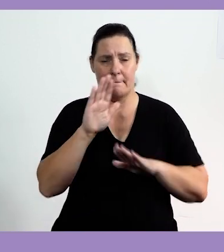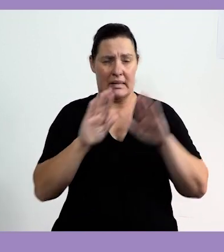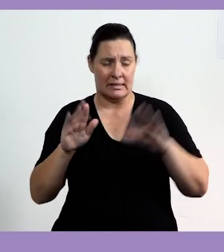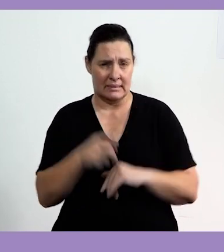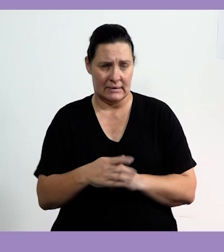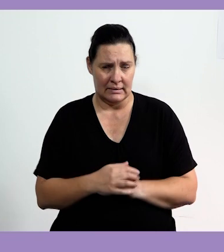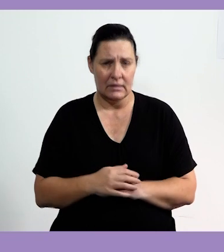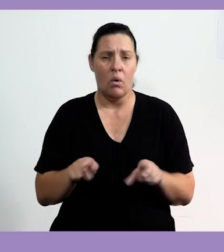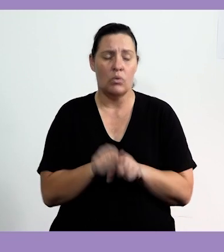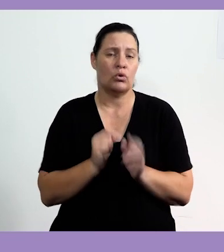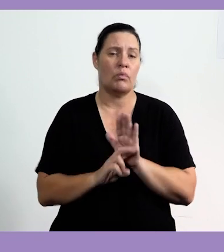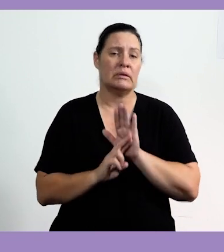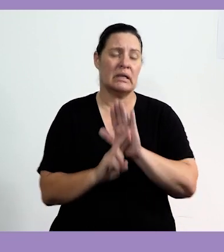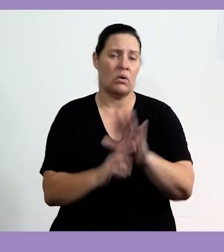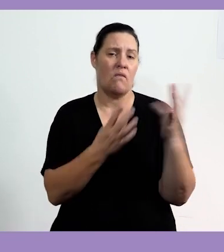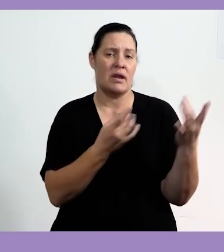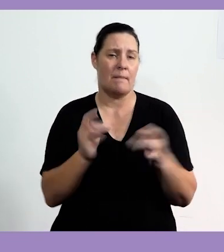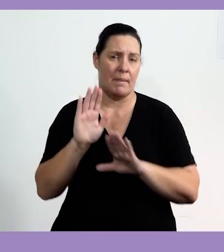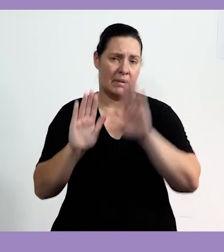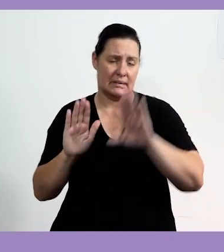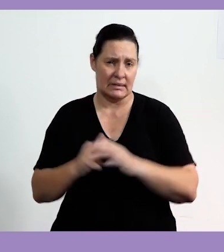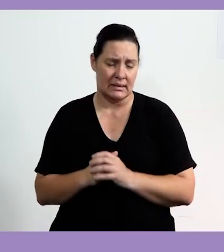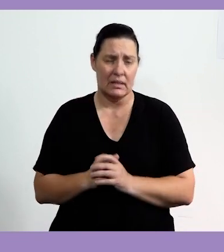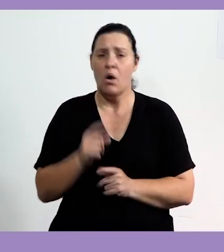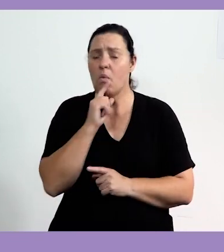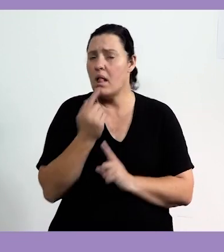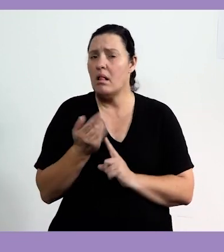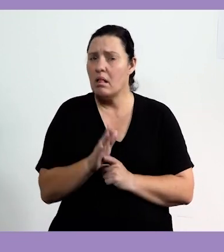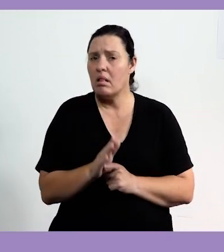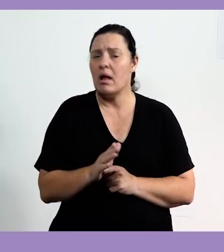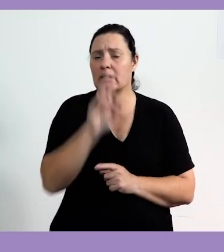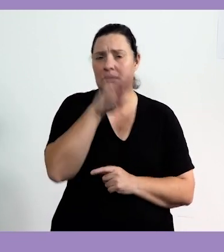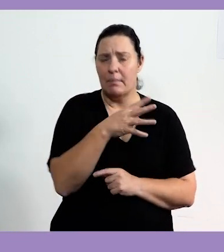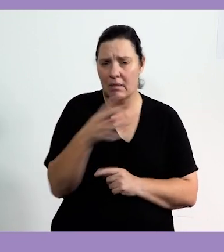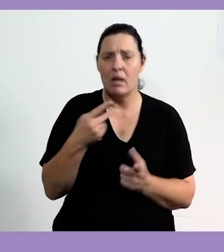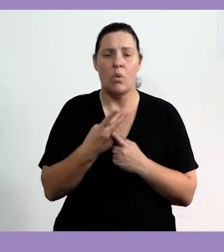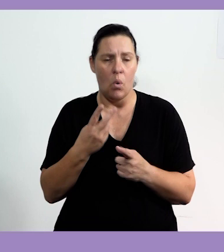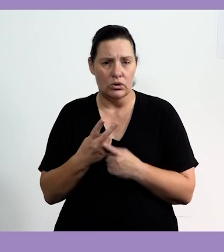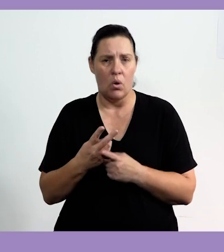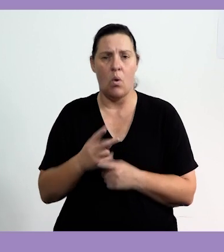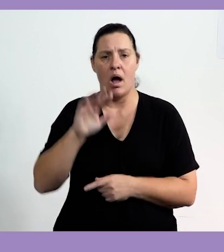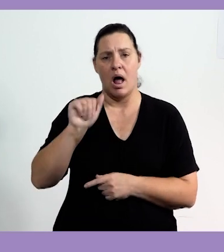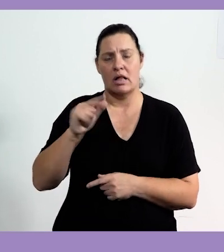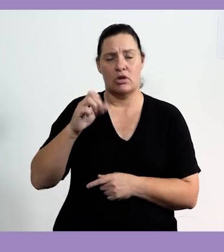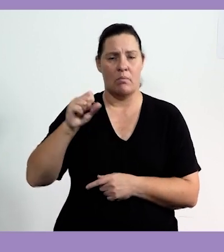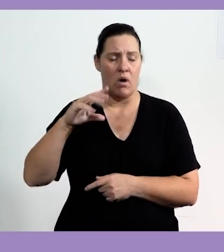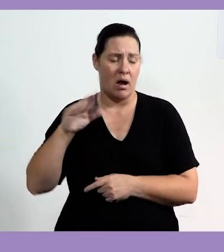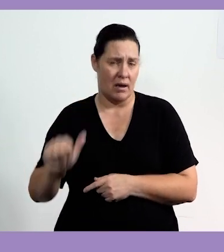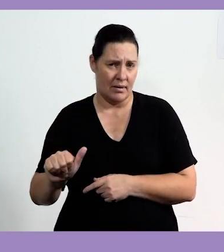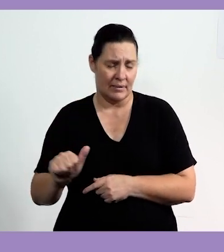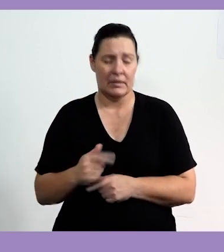Then we will focus on representation of numeric patterns where we are going to represent it in tables and algebraically.